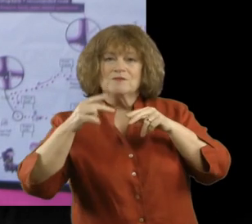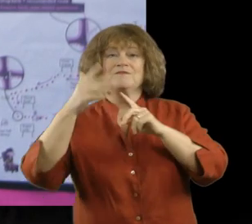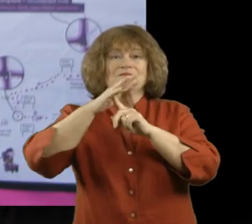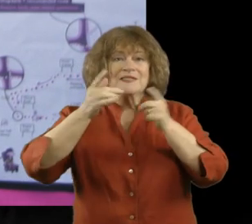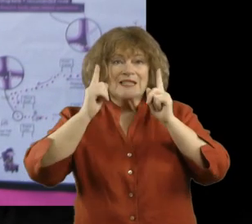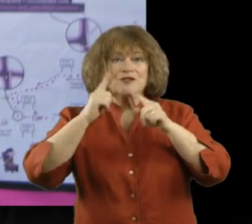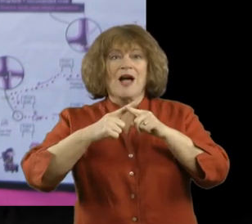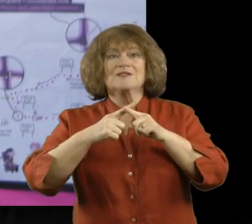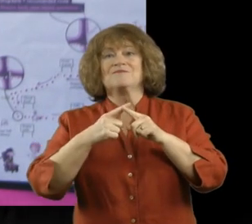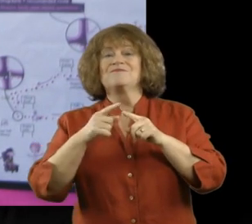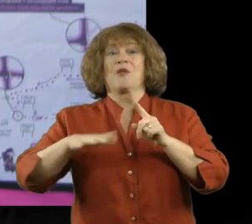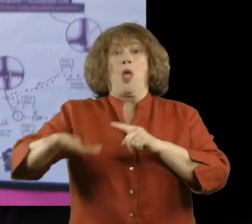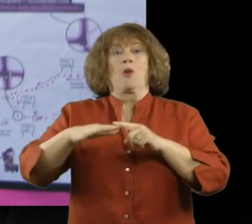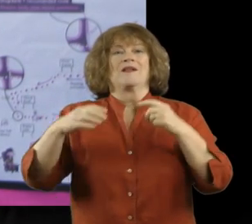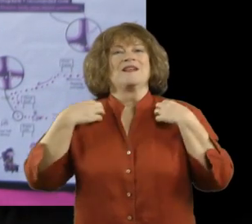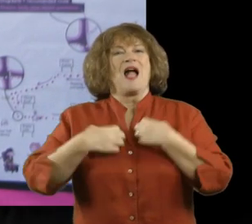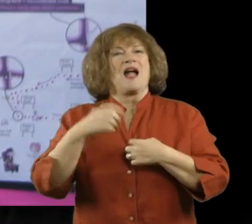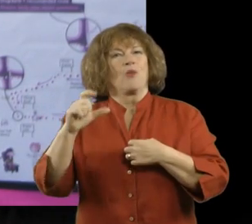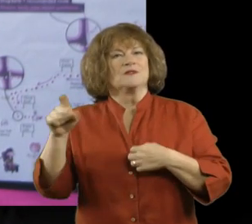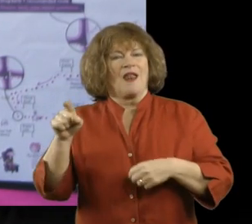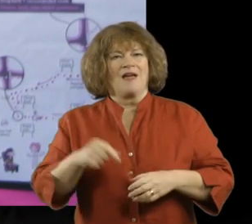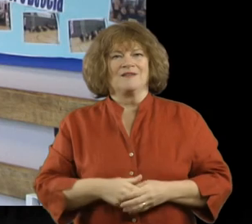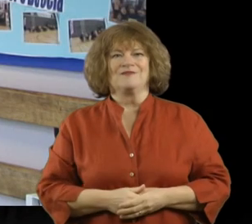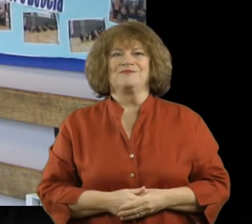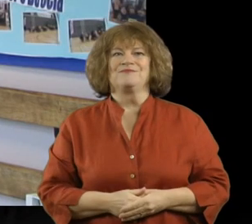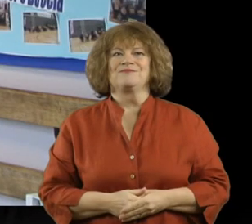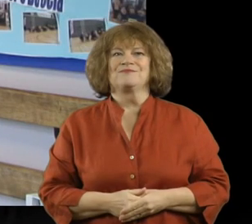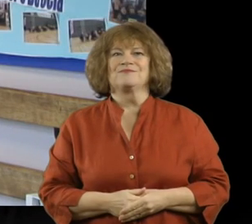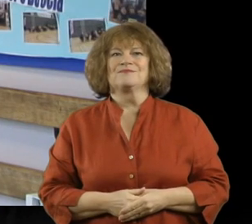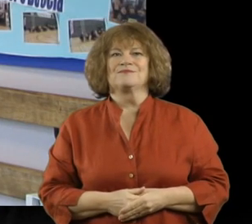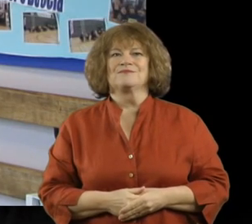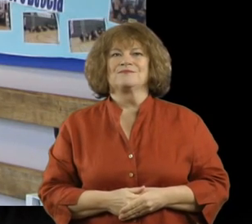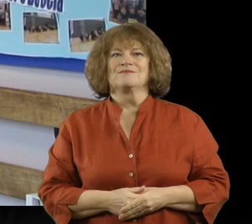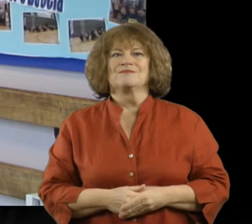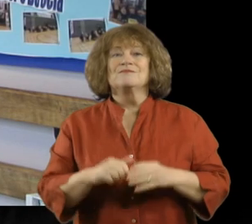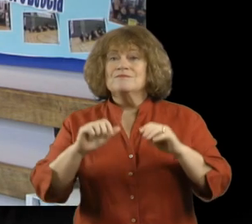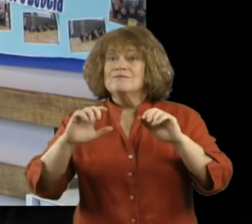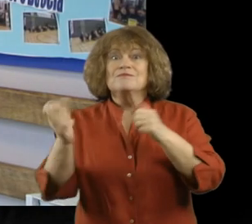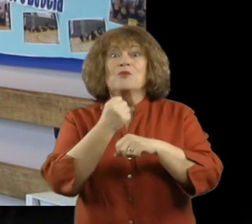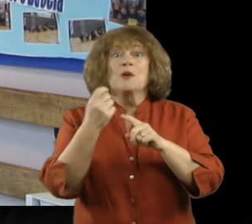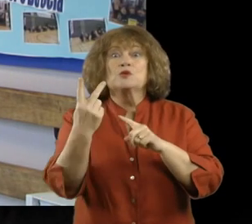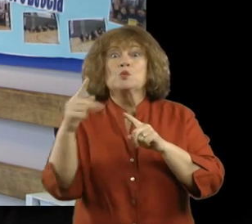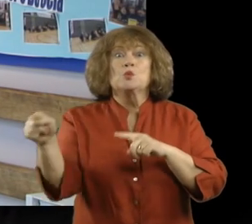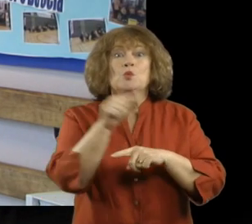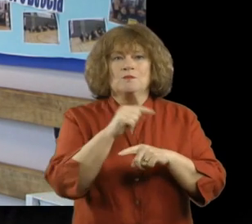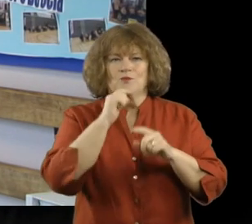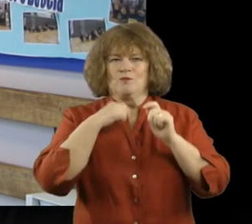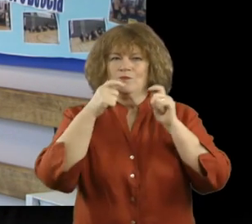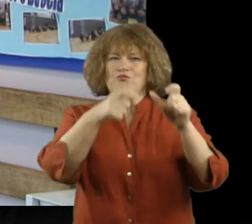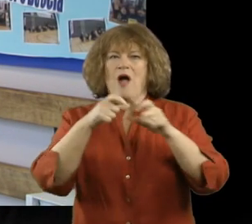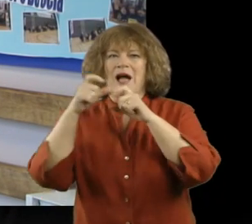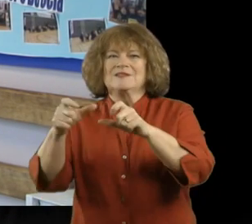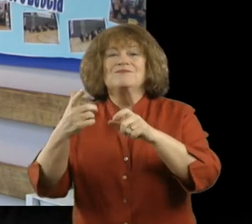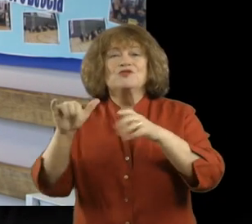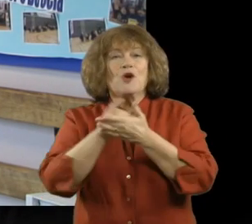Our head teacher and a local counsellor. And we will award the two winning classes with shopping